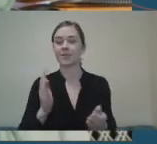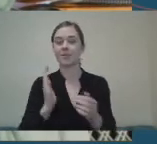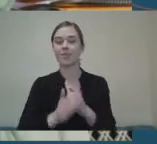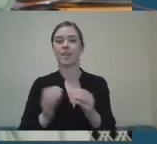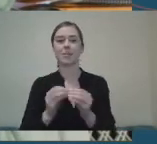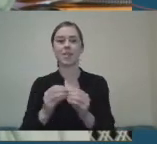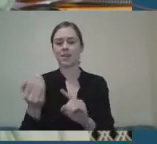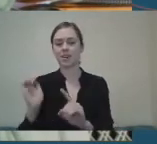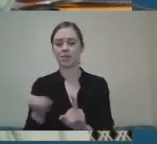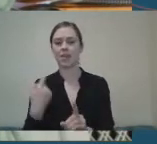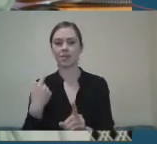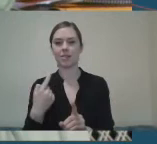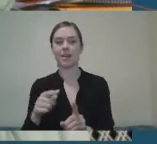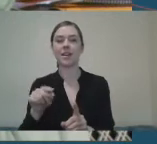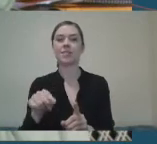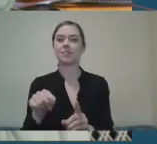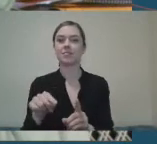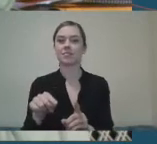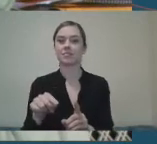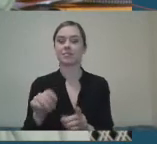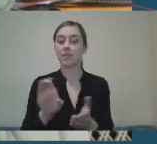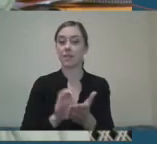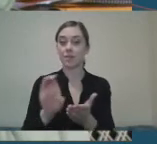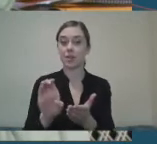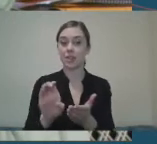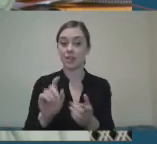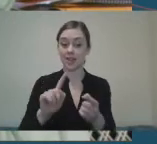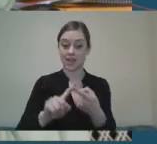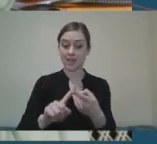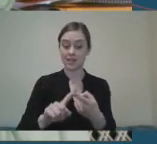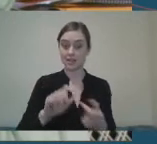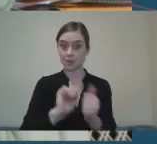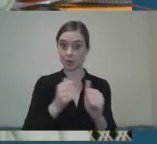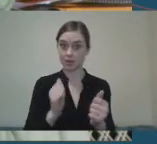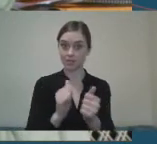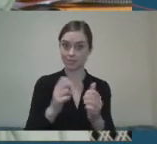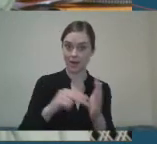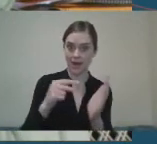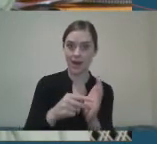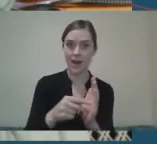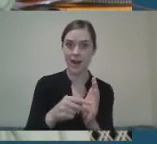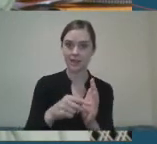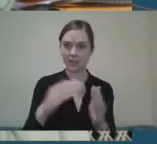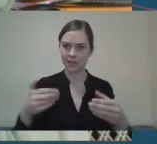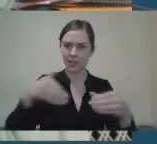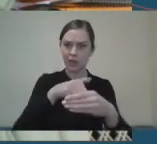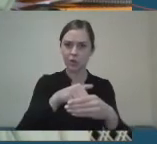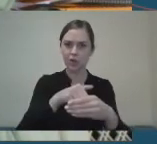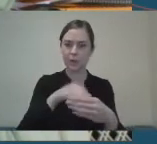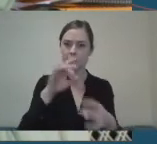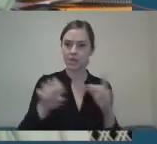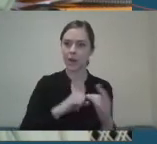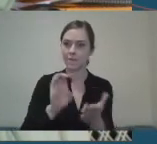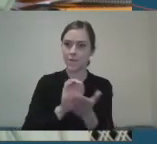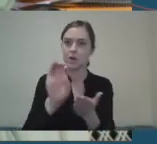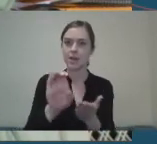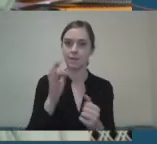have, and in the sports action plan, it's to have an inclusion pillar of funding, and it's to have an